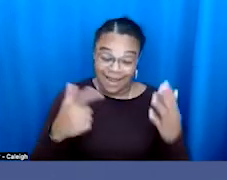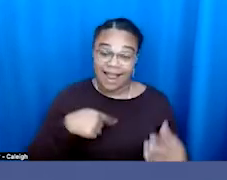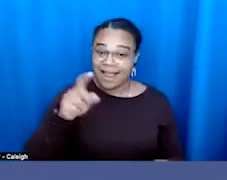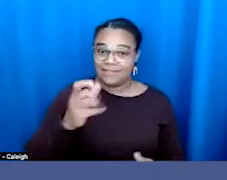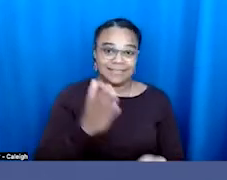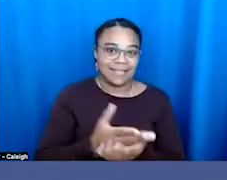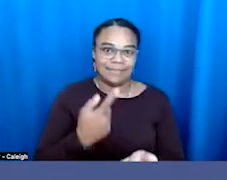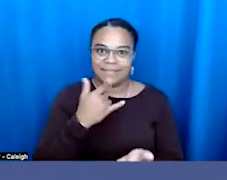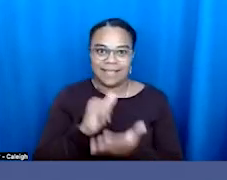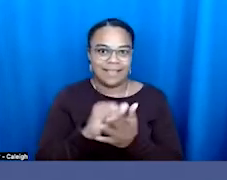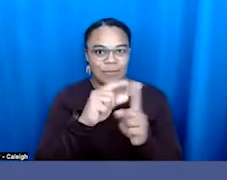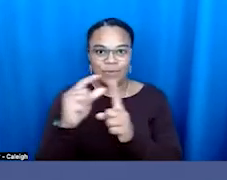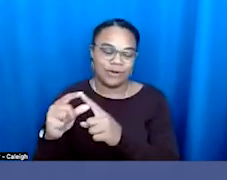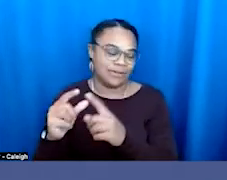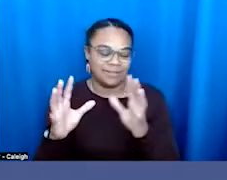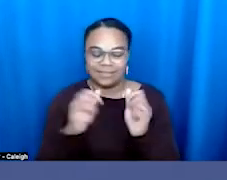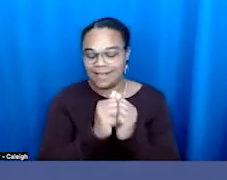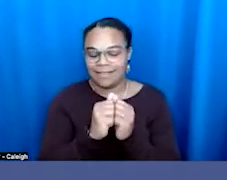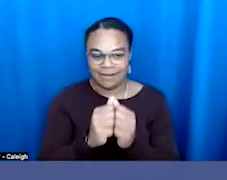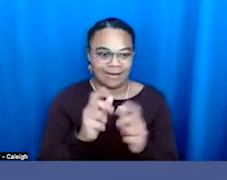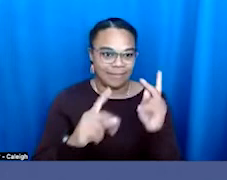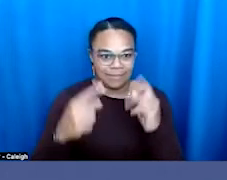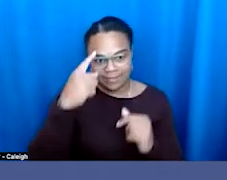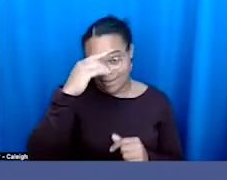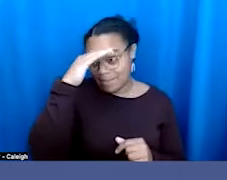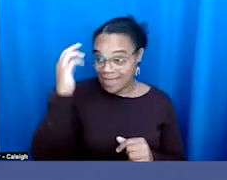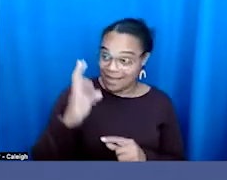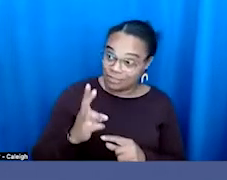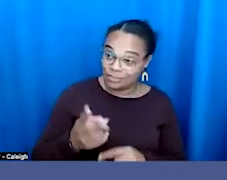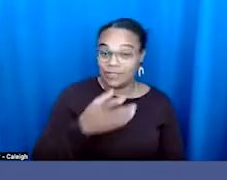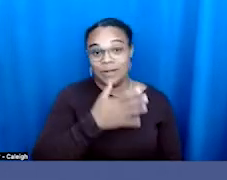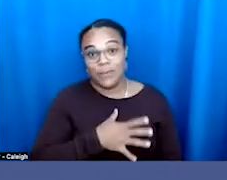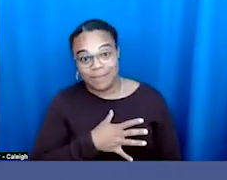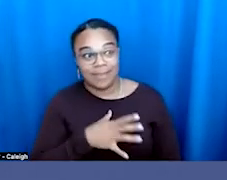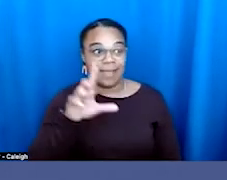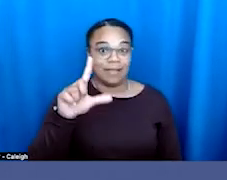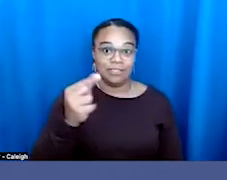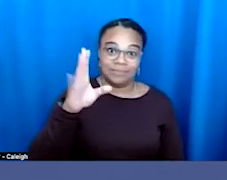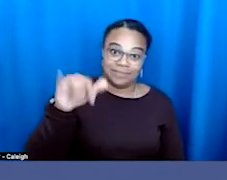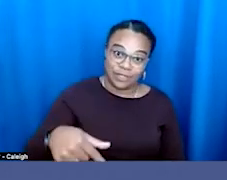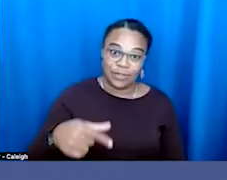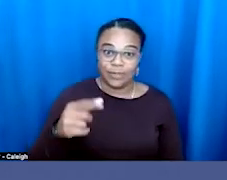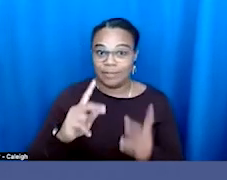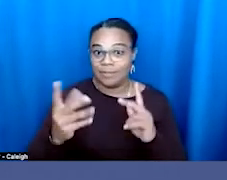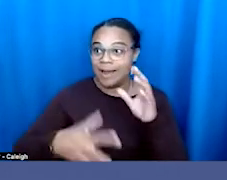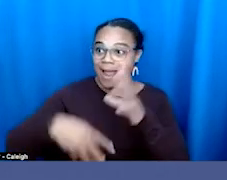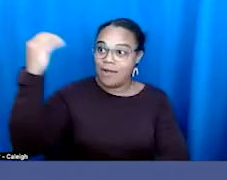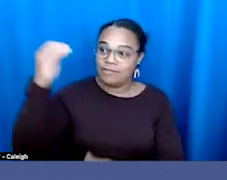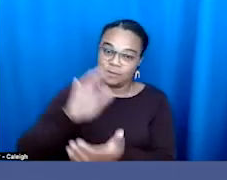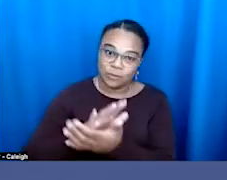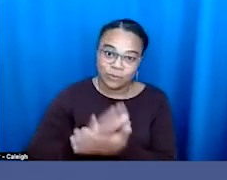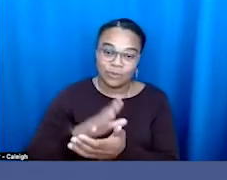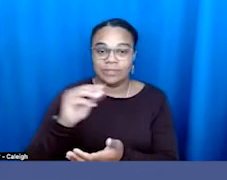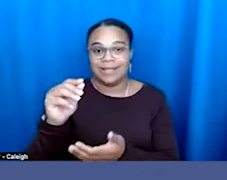in, like, Black history, women, LGBTQ people out of, right, out of, out of schools and curriculum and literature.